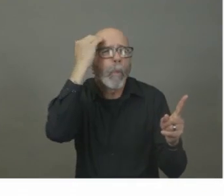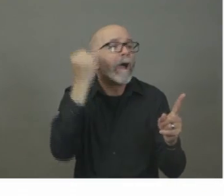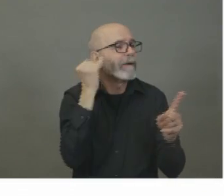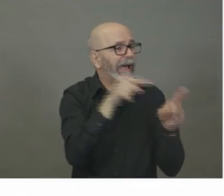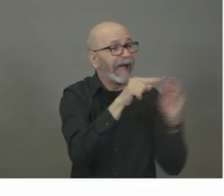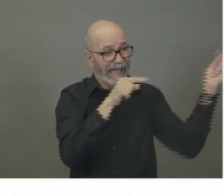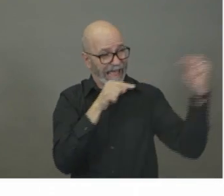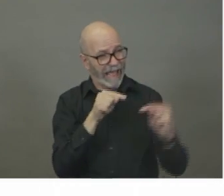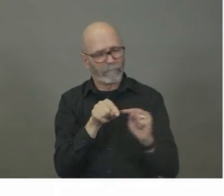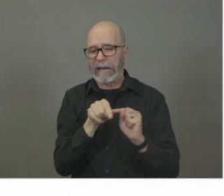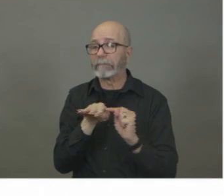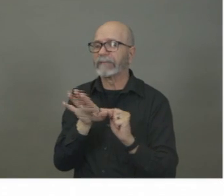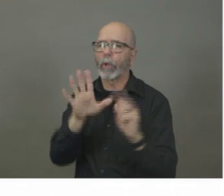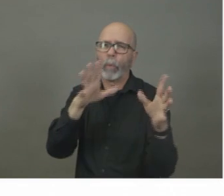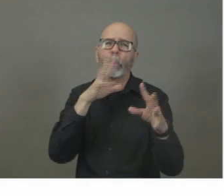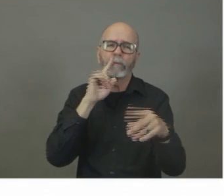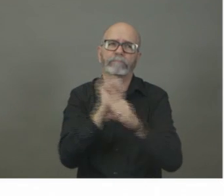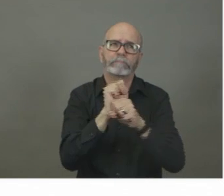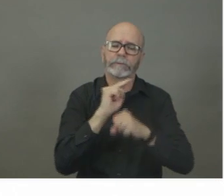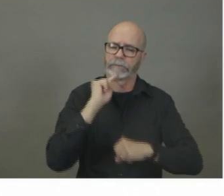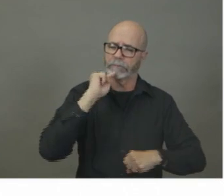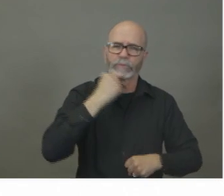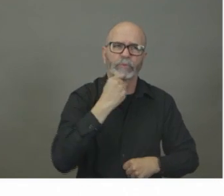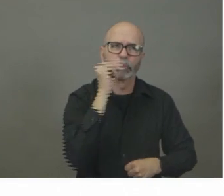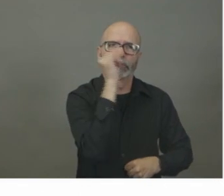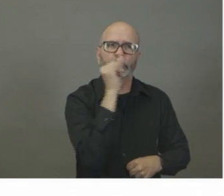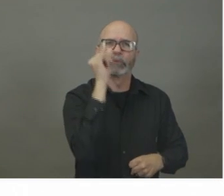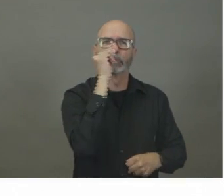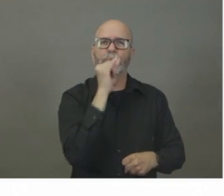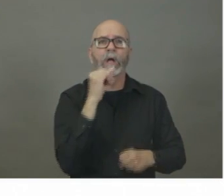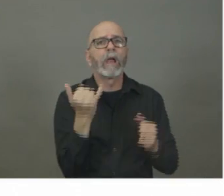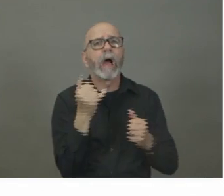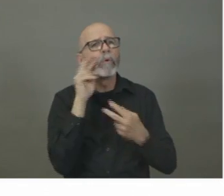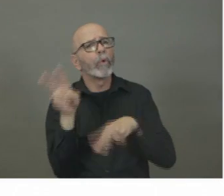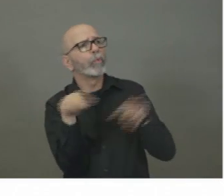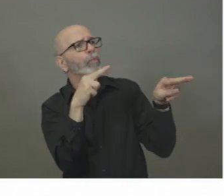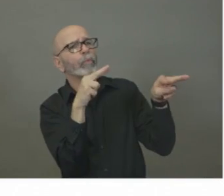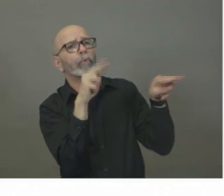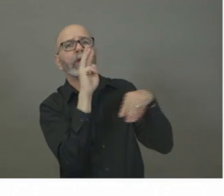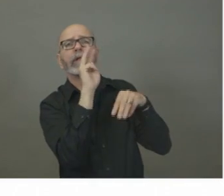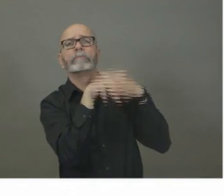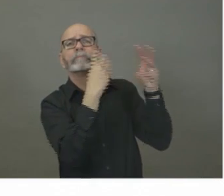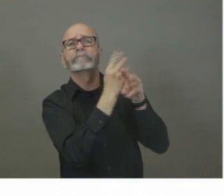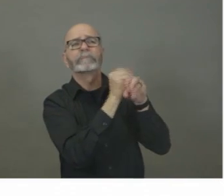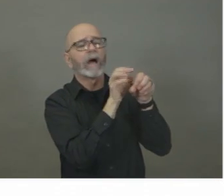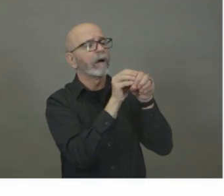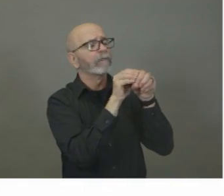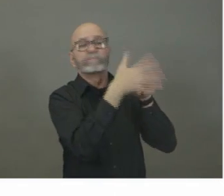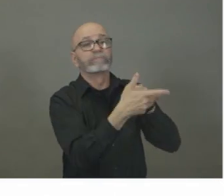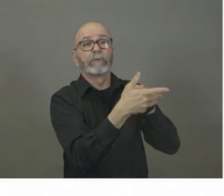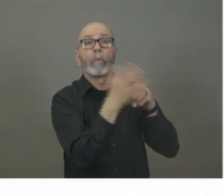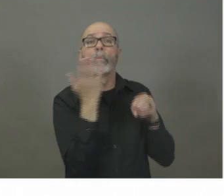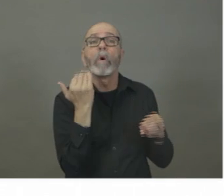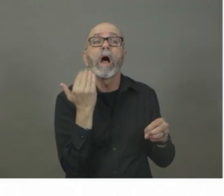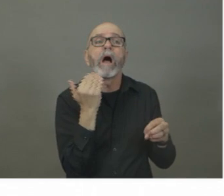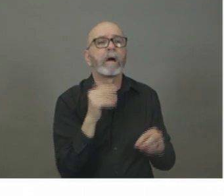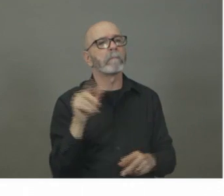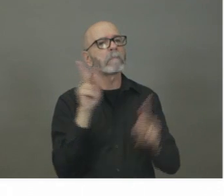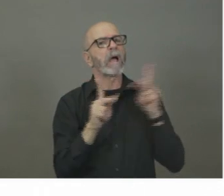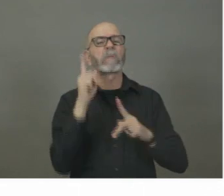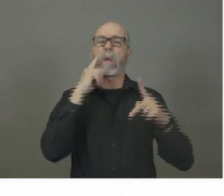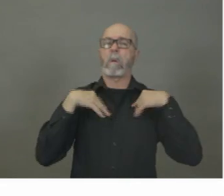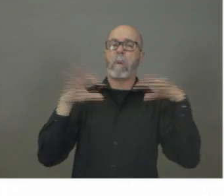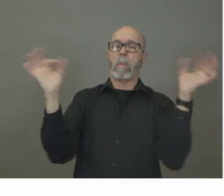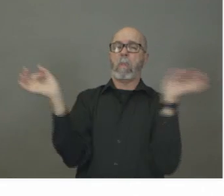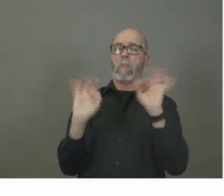massive outbreaks have happened, it's become citizens have not… Partially citizens have not understood the severity of this and felt like they've had the